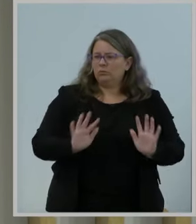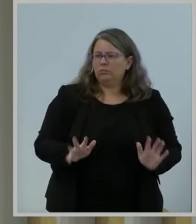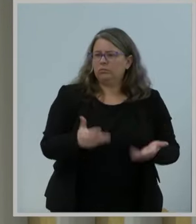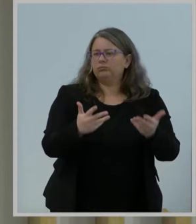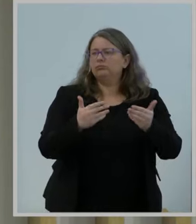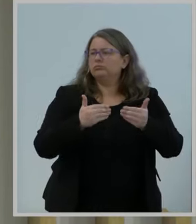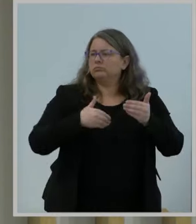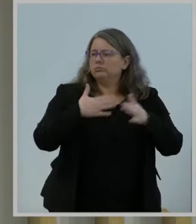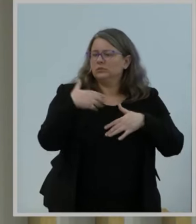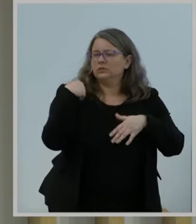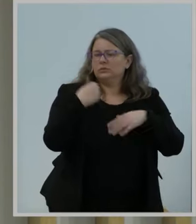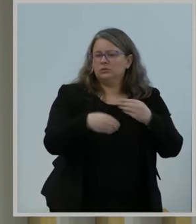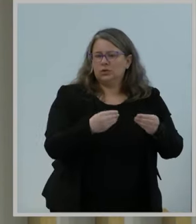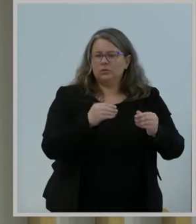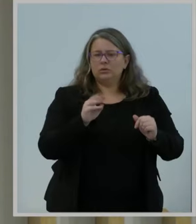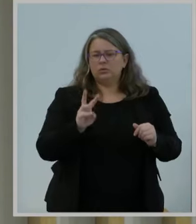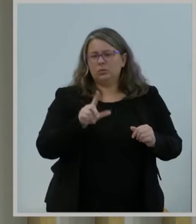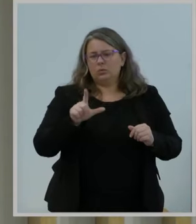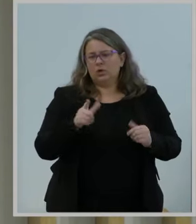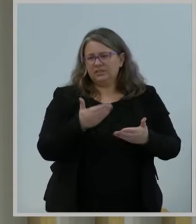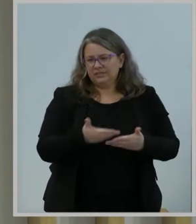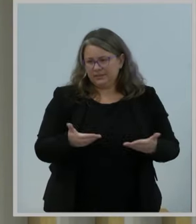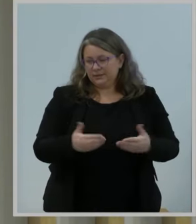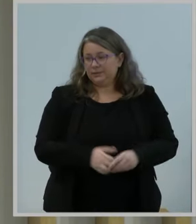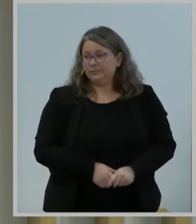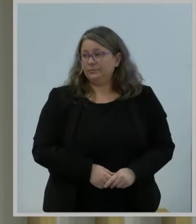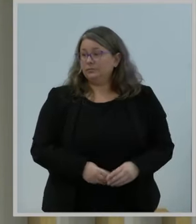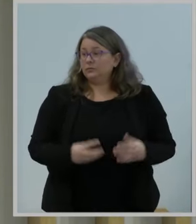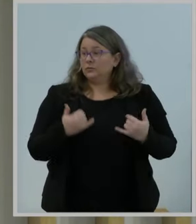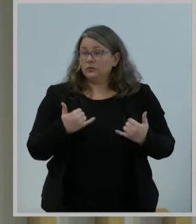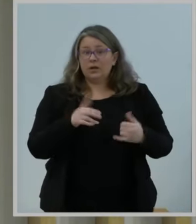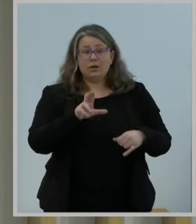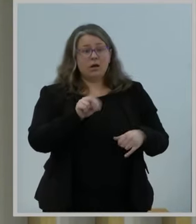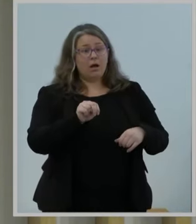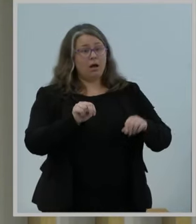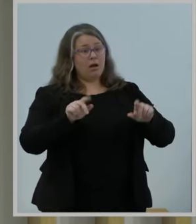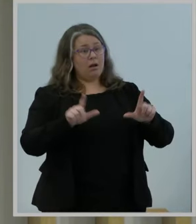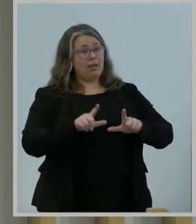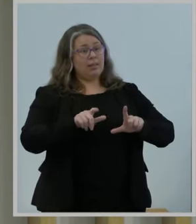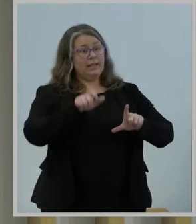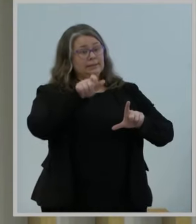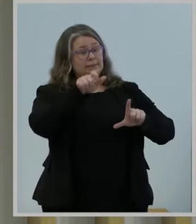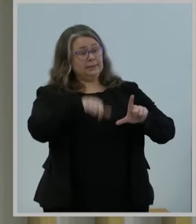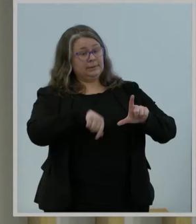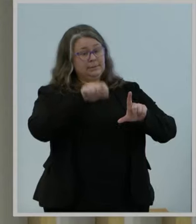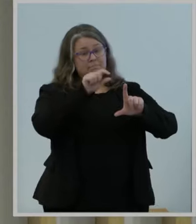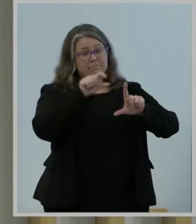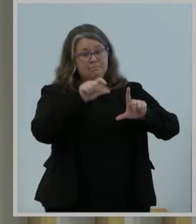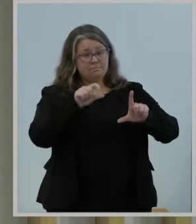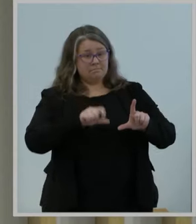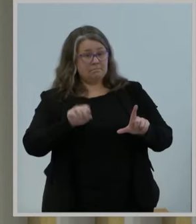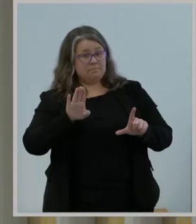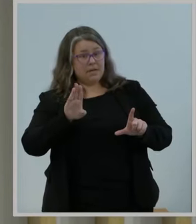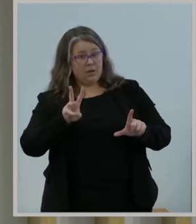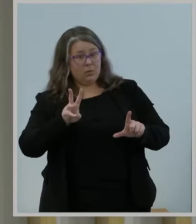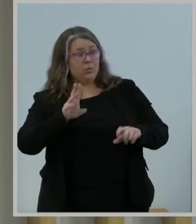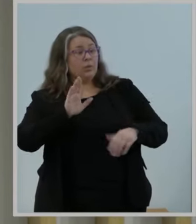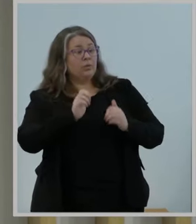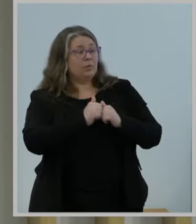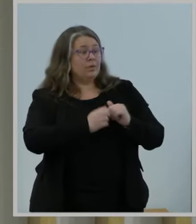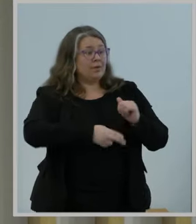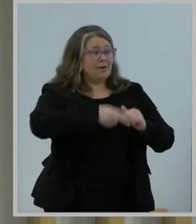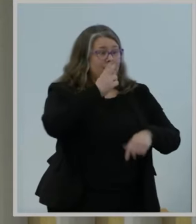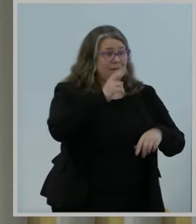Because we have now the unlicensed bandwidth with a terrific mix of high capacity and low latency that's going to deliver new